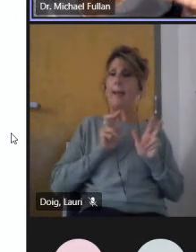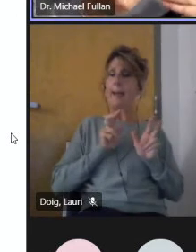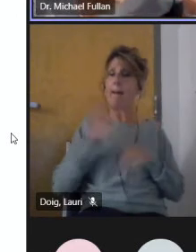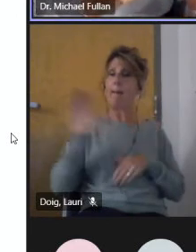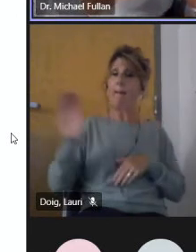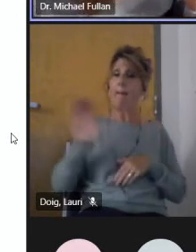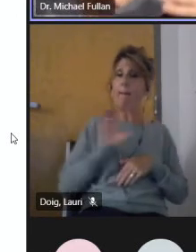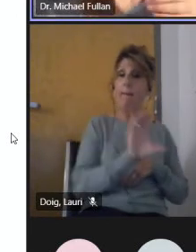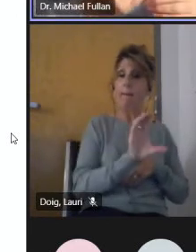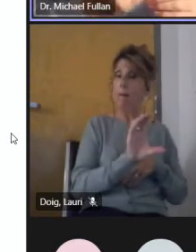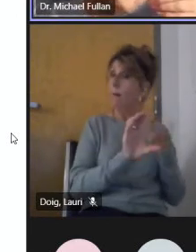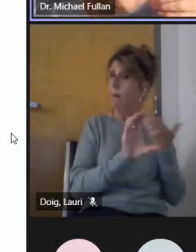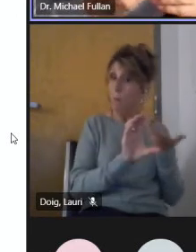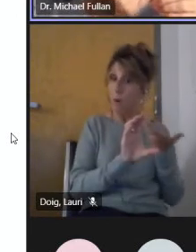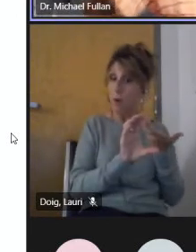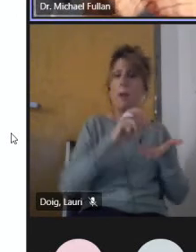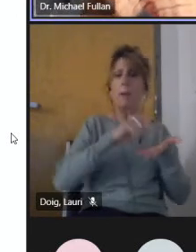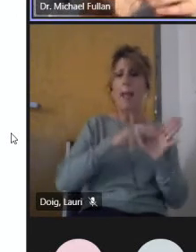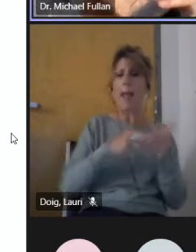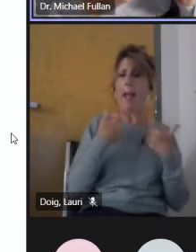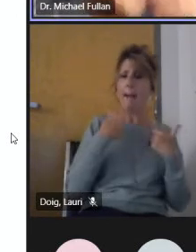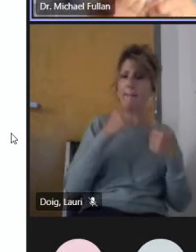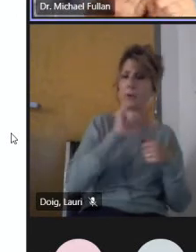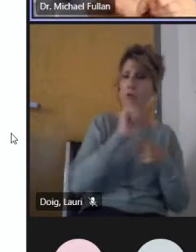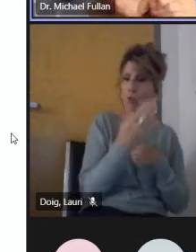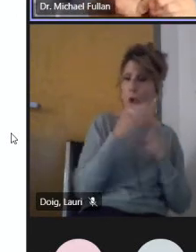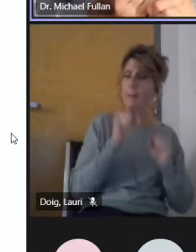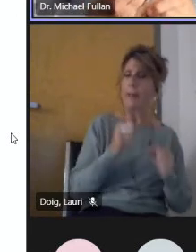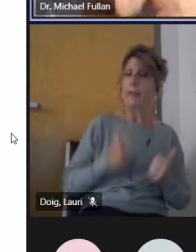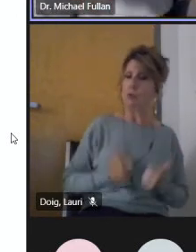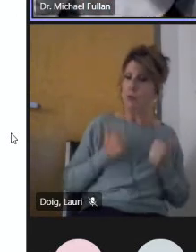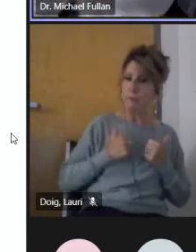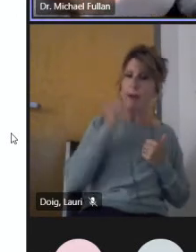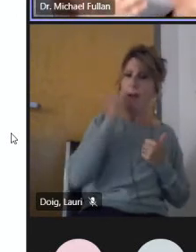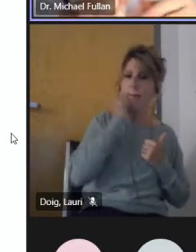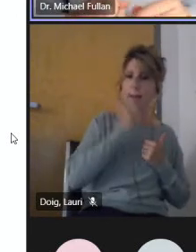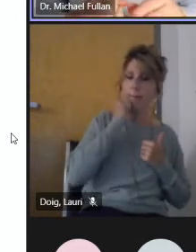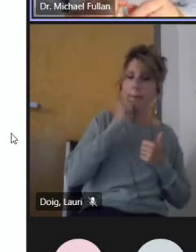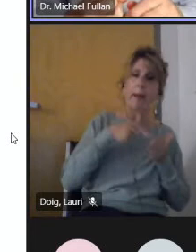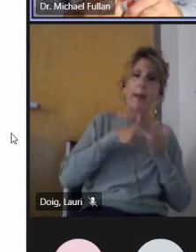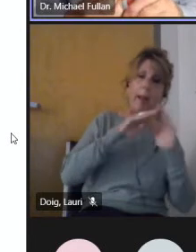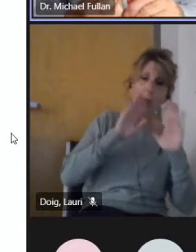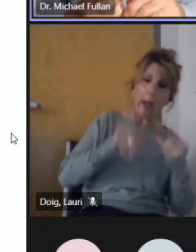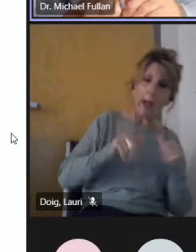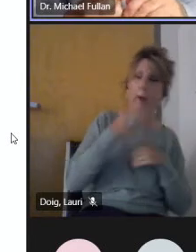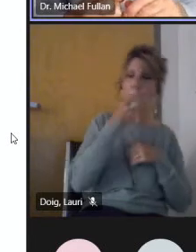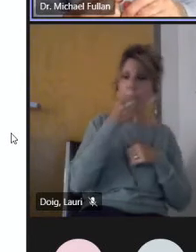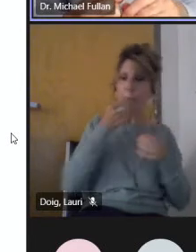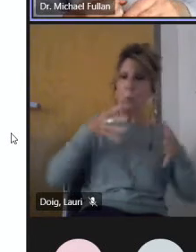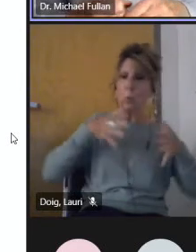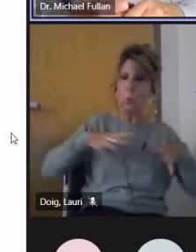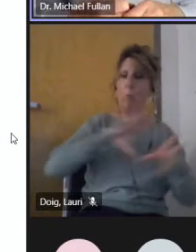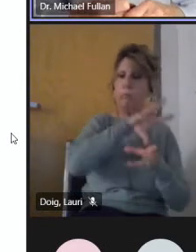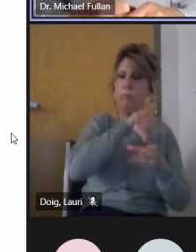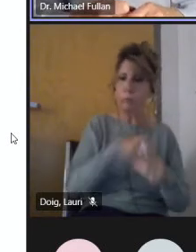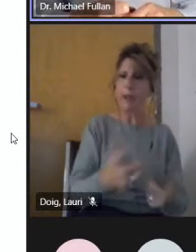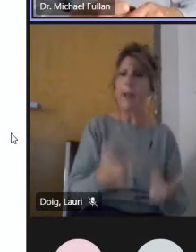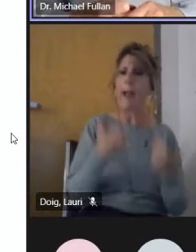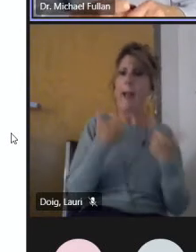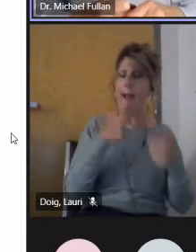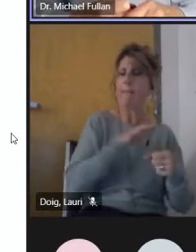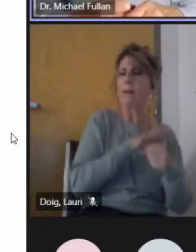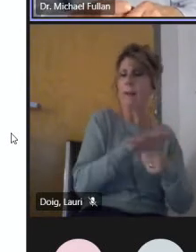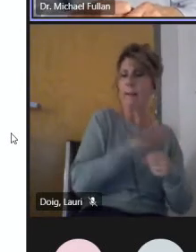have a livelihood that they're able to survive at all. And the second, though, more long term developmental is to invest in